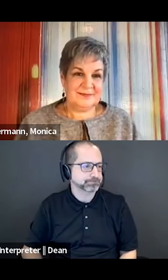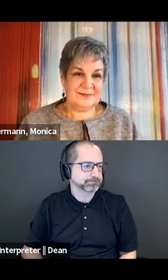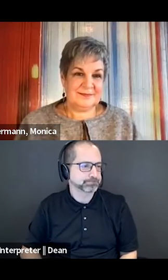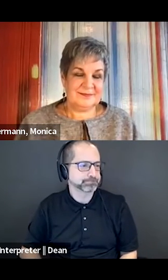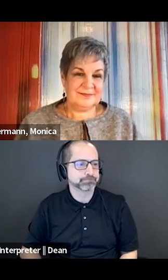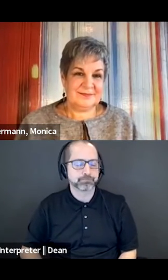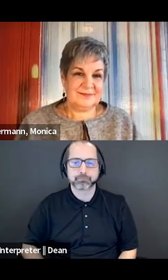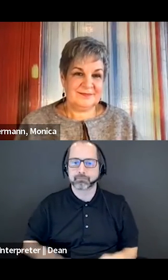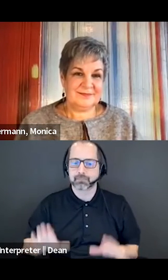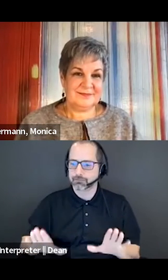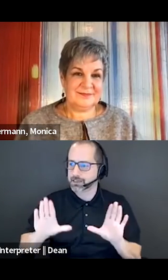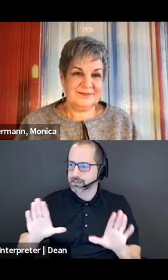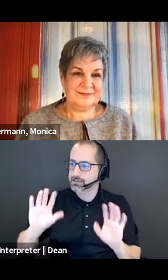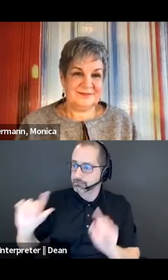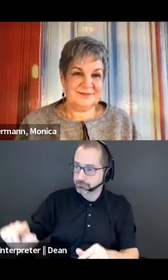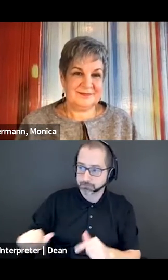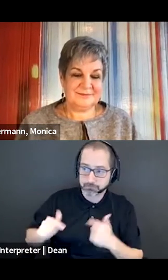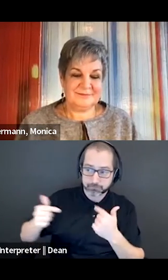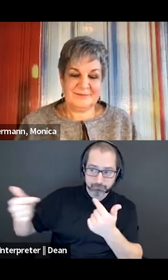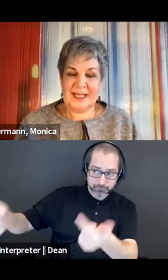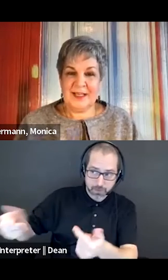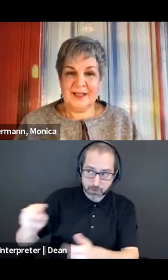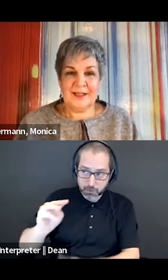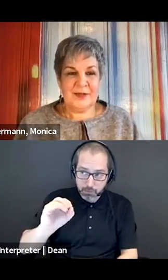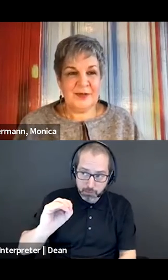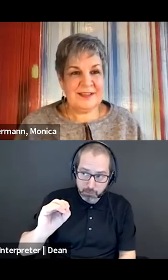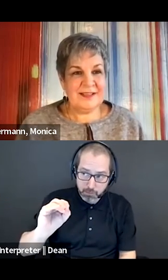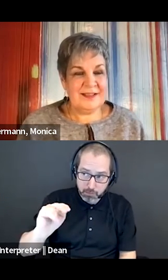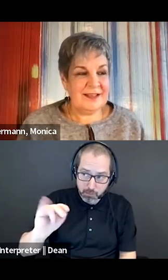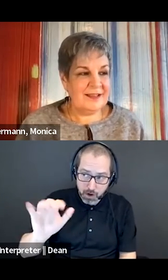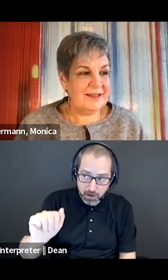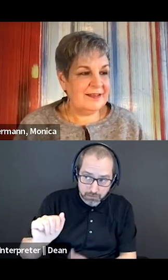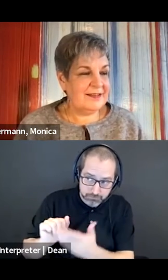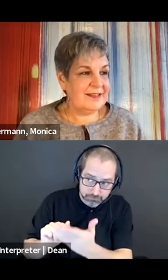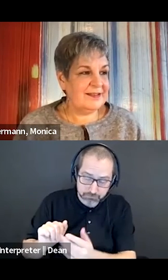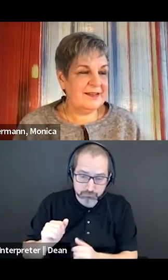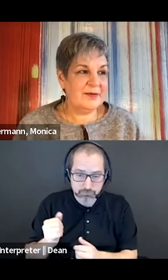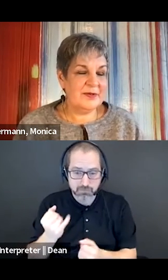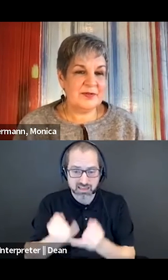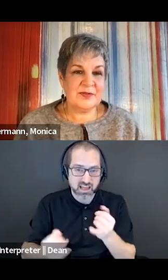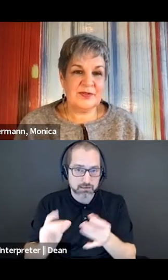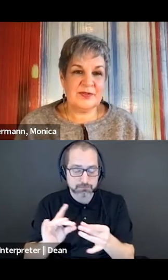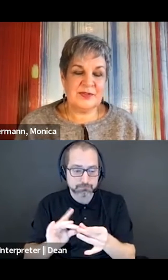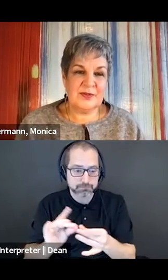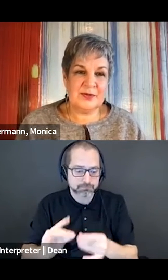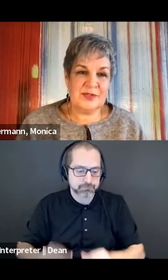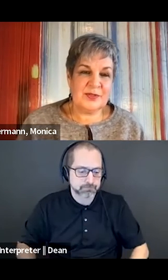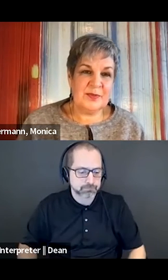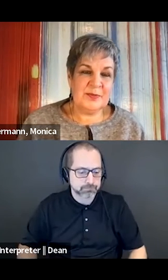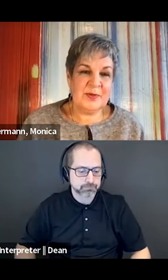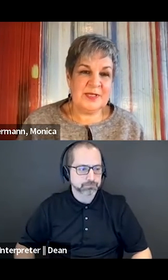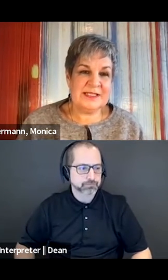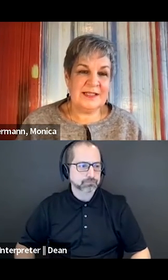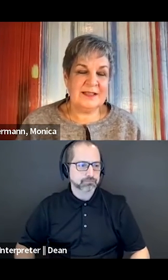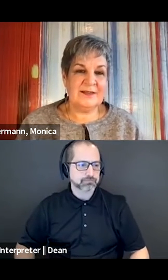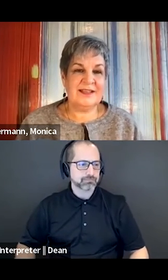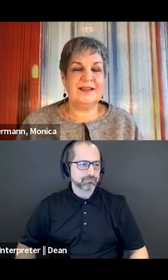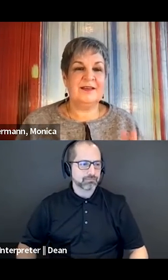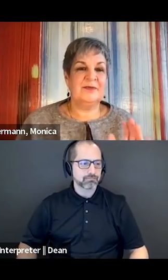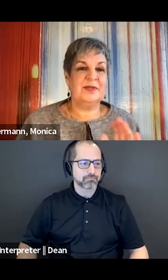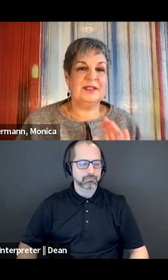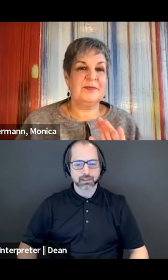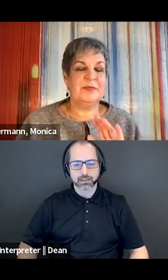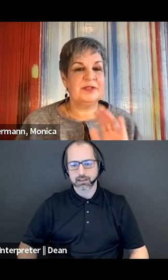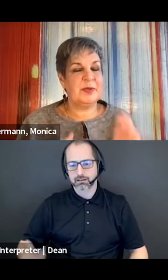Fantastic. Monica, any final thoughts? You know, I think that there were so many points that